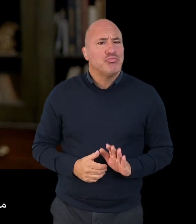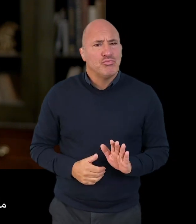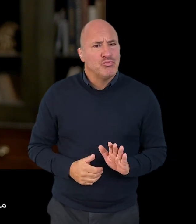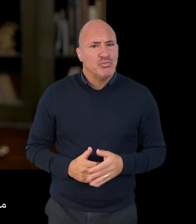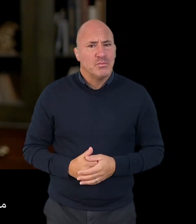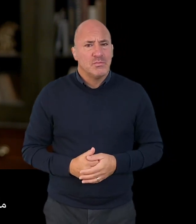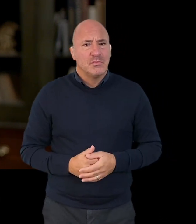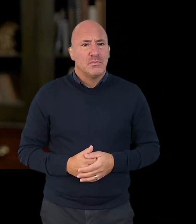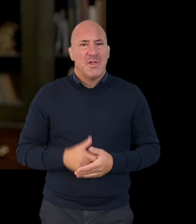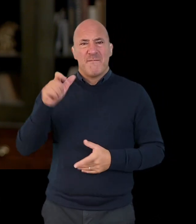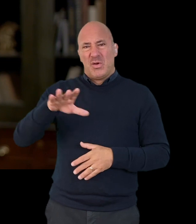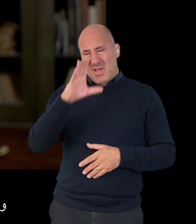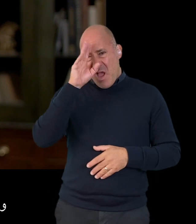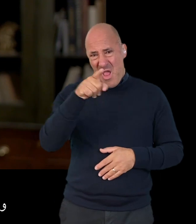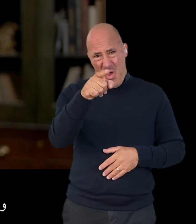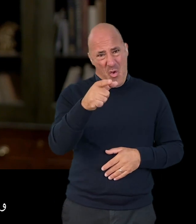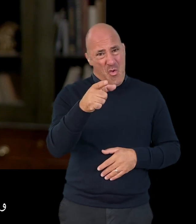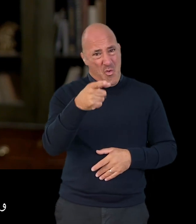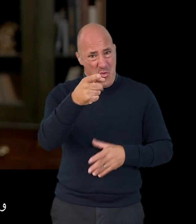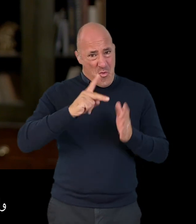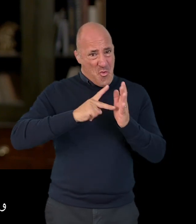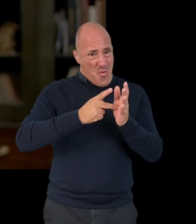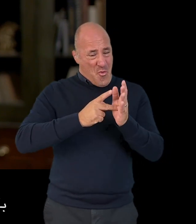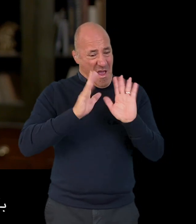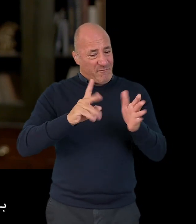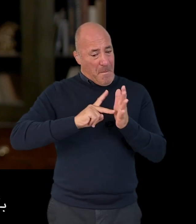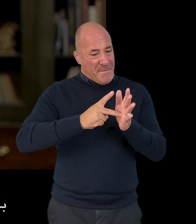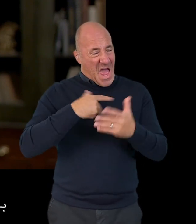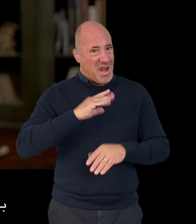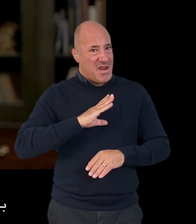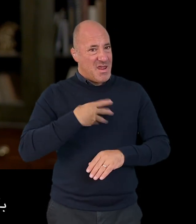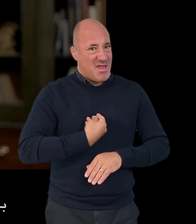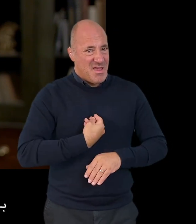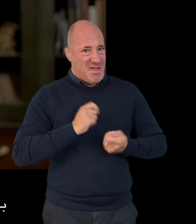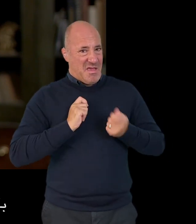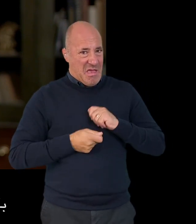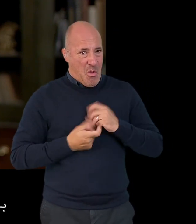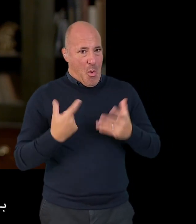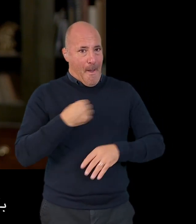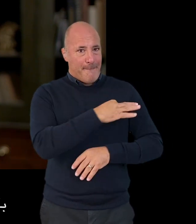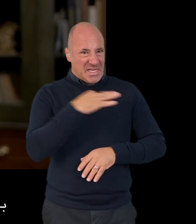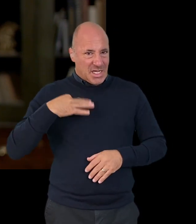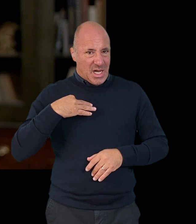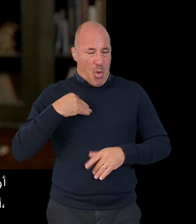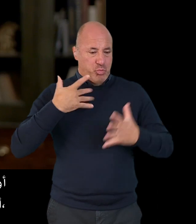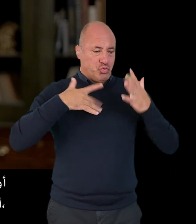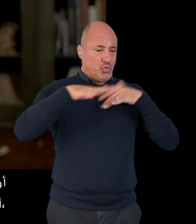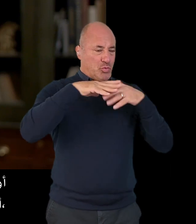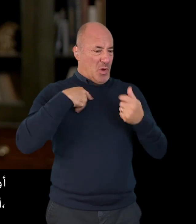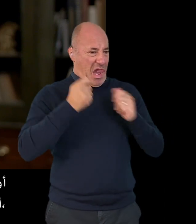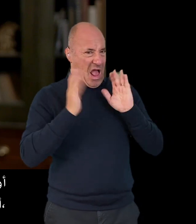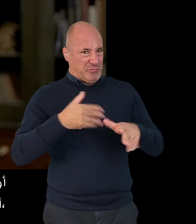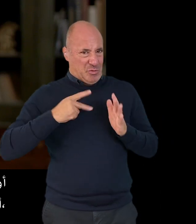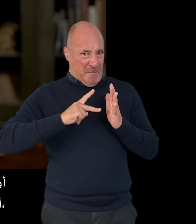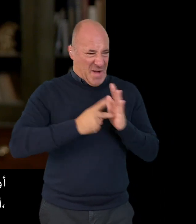identity claim. And if anyone tells you that you need to be planning a transition or have had